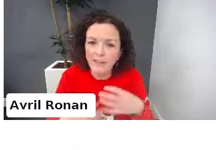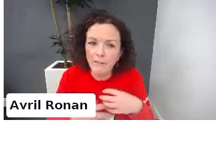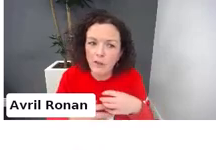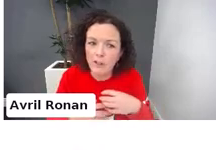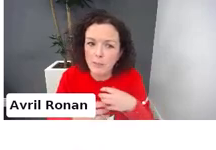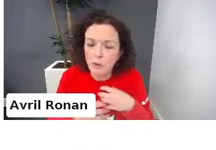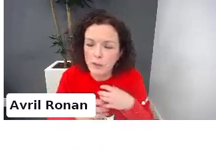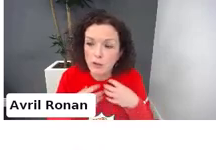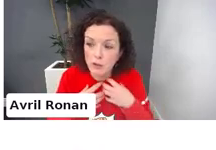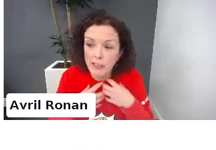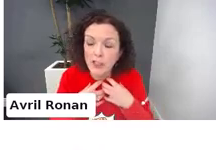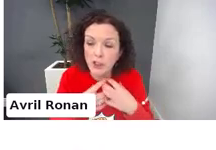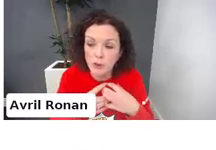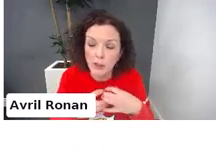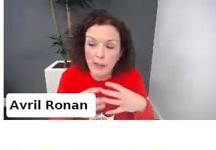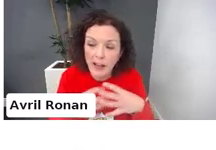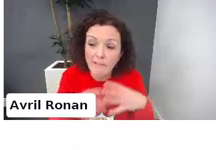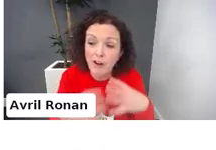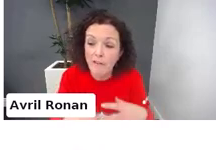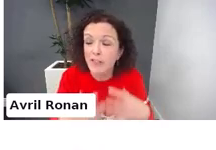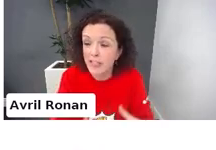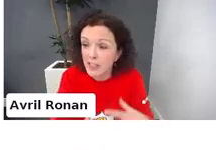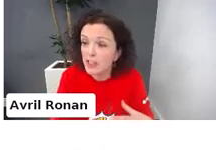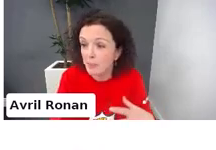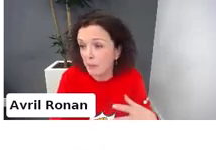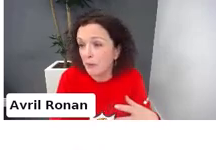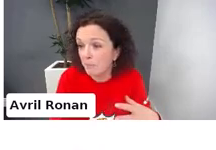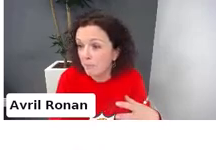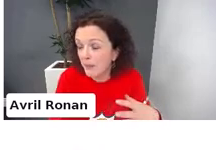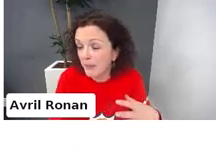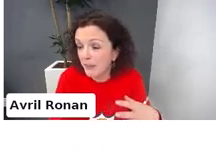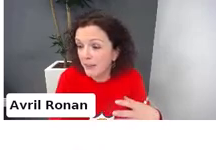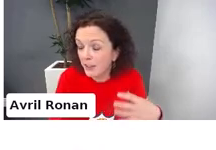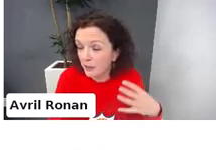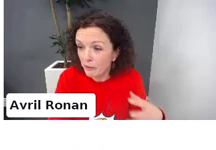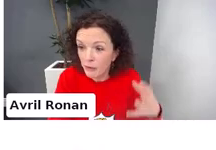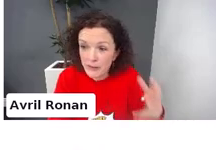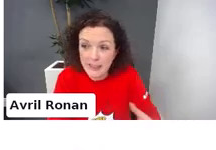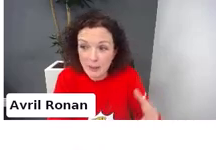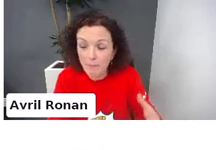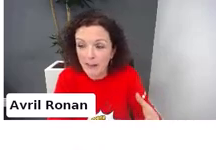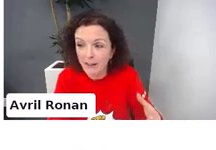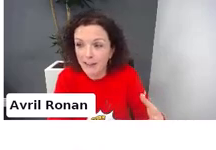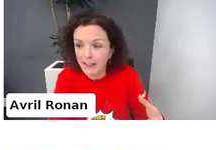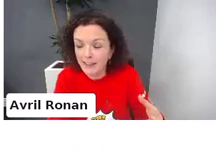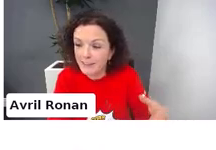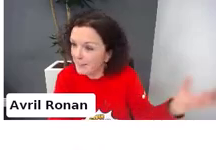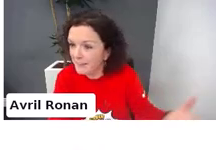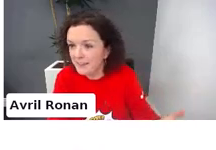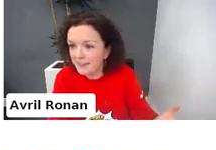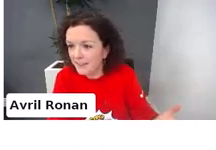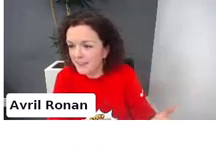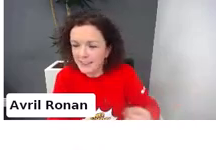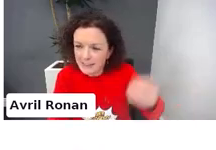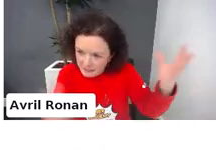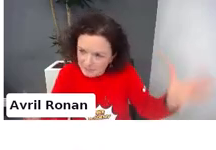And therefore, it's up to us to really ensure that we have conversations about them. You know, if you see something online,